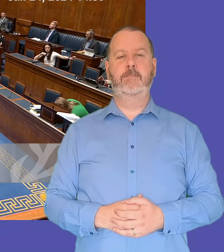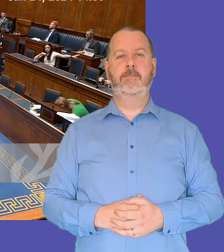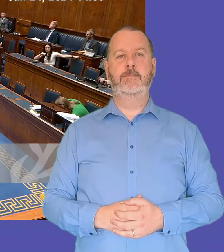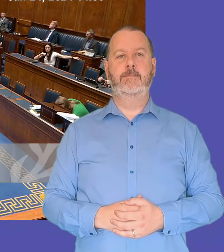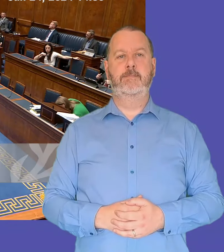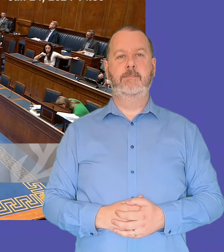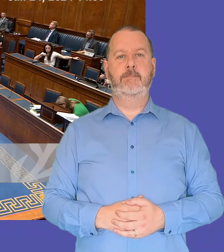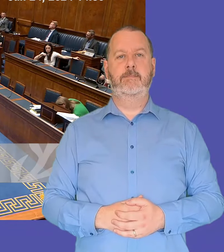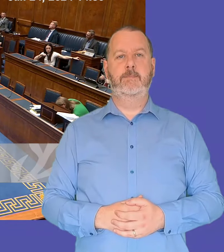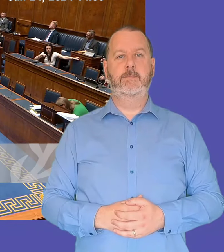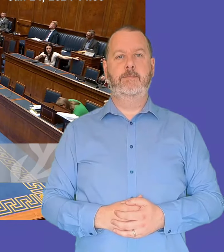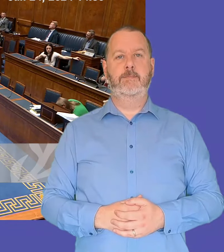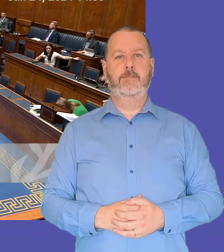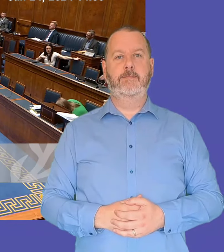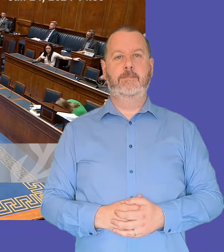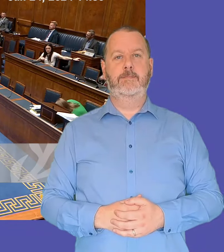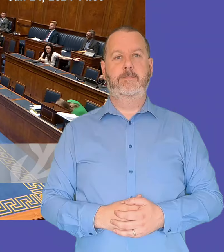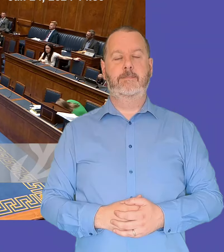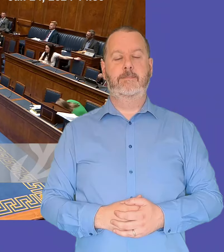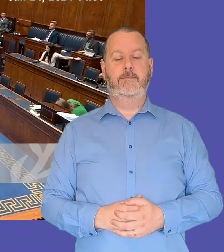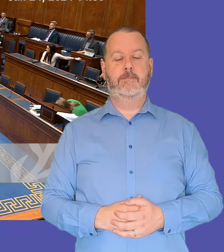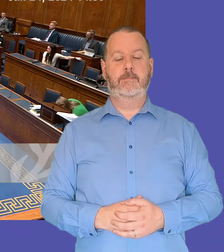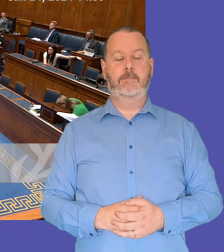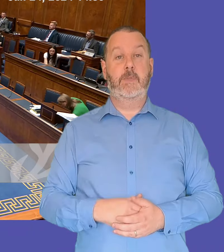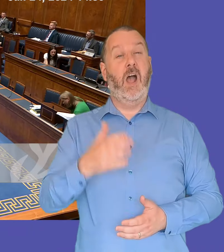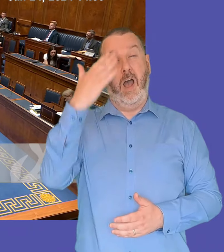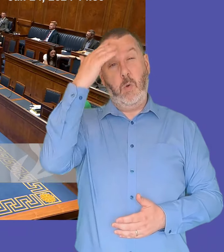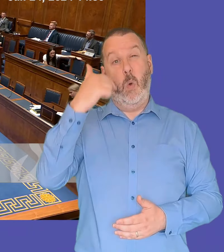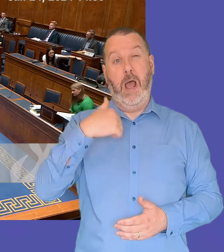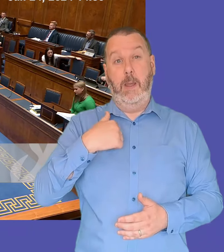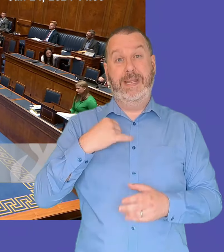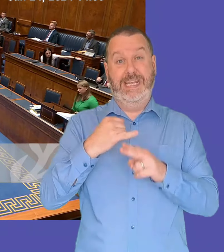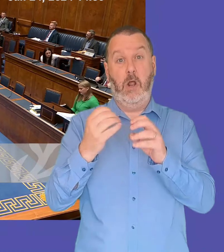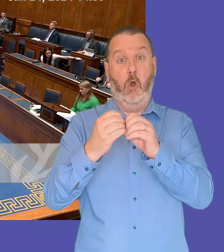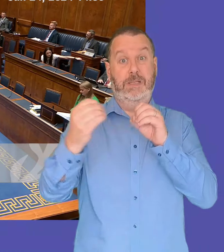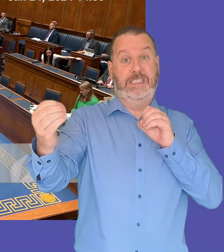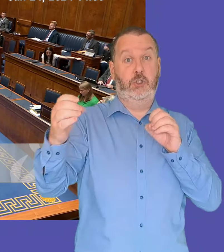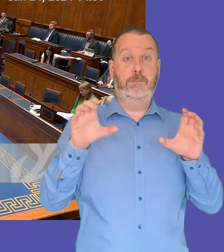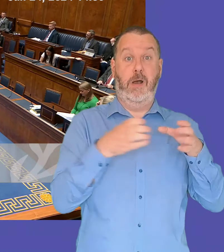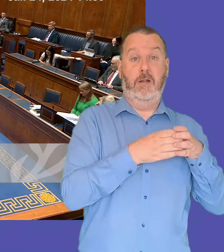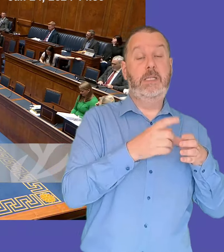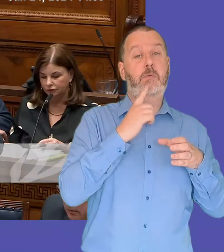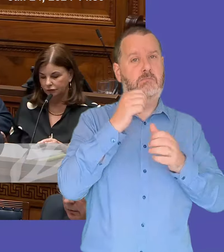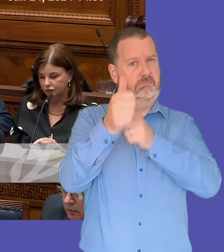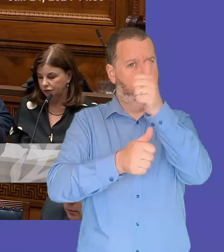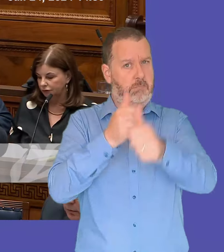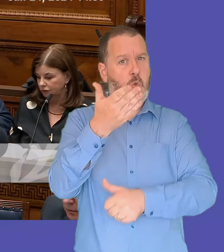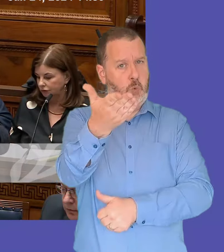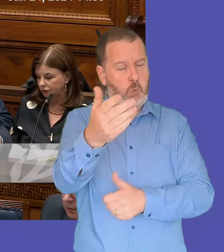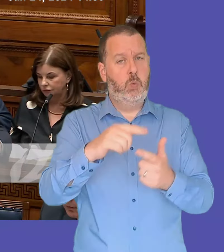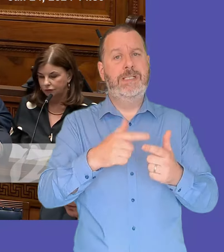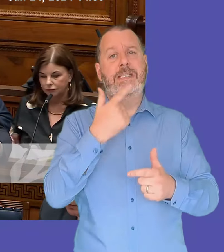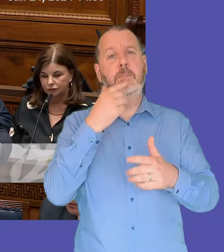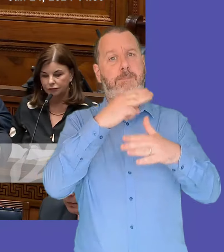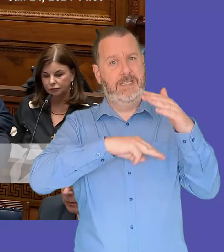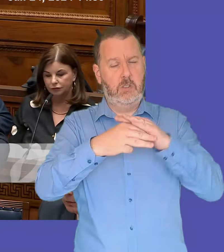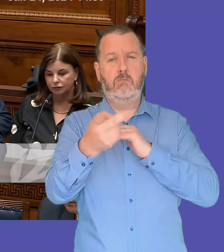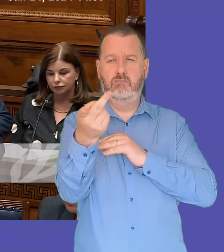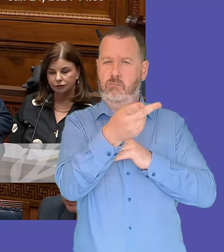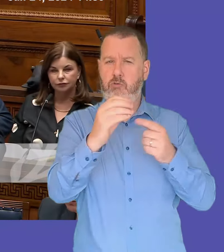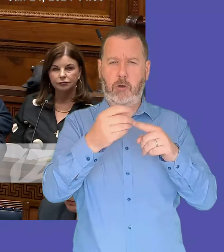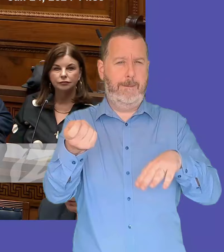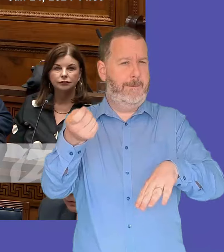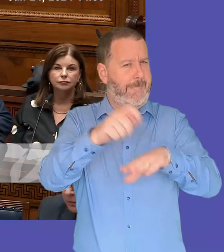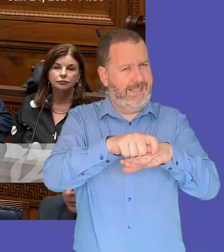first minister i can be robust in opposition but i sincerely respect the fact that you and the deputy first minister are trying hard to put the best foot forward in terms of this